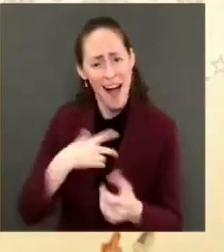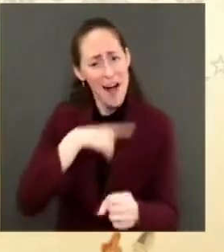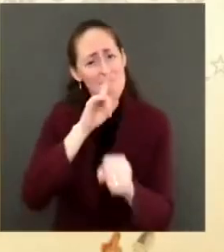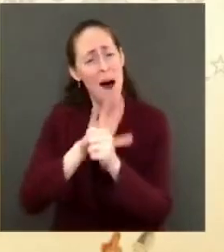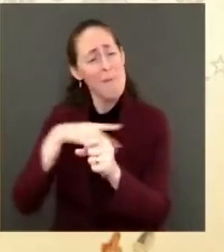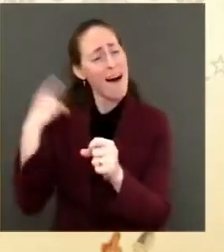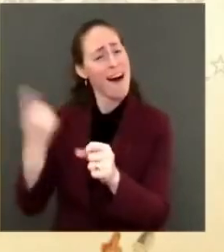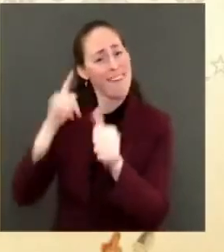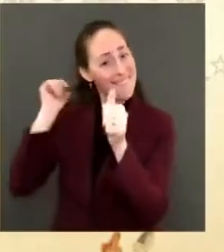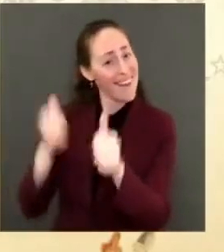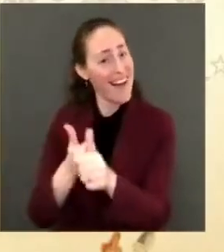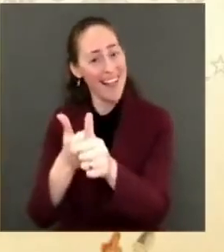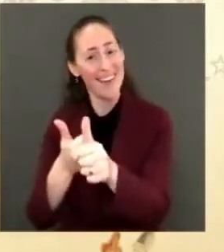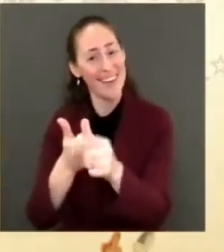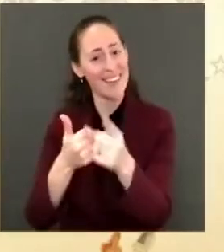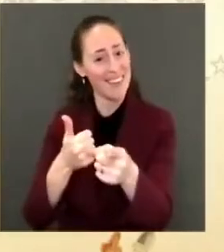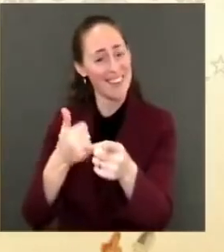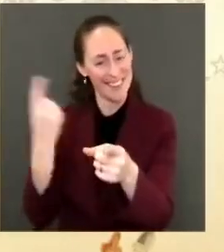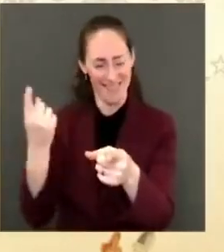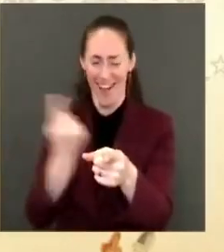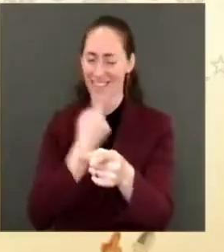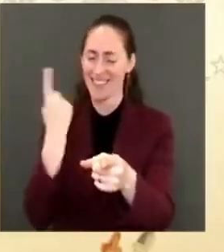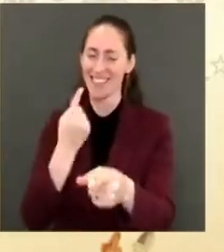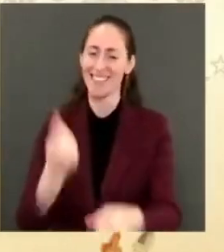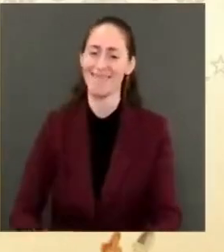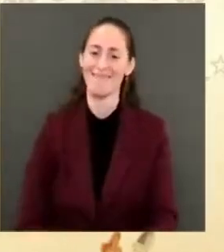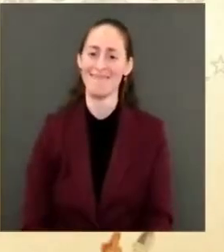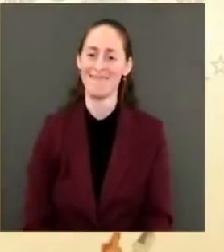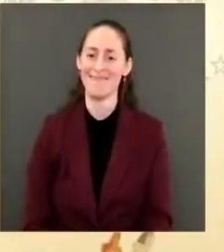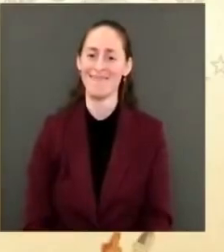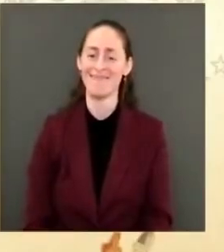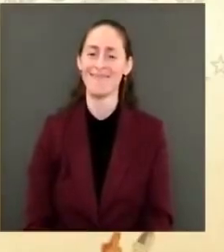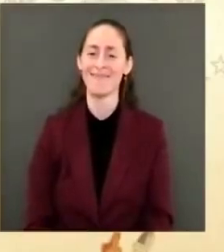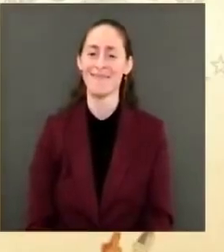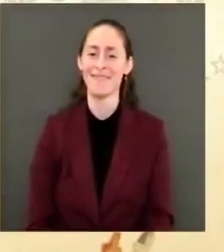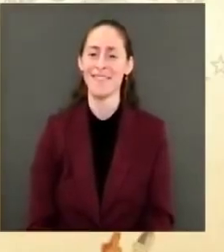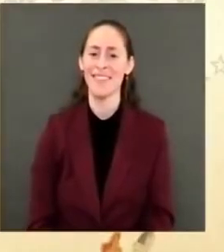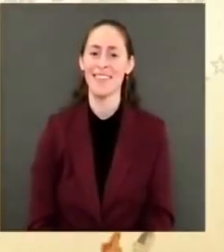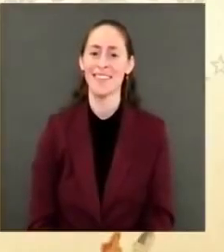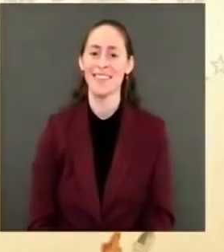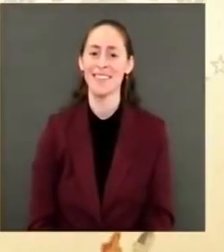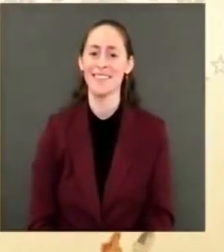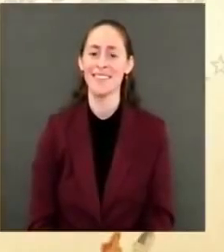Oh, I got introduced to Chaplain. The Chaplain is going to say a prayer before we eat.